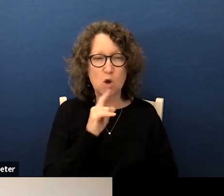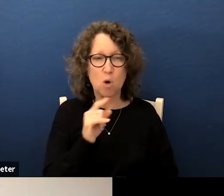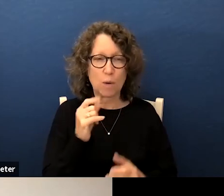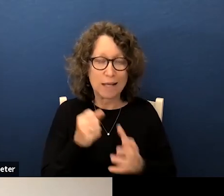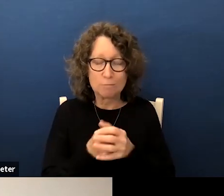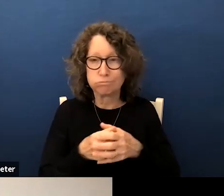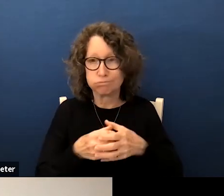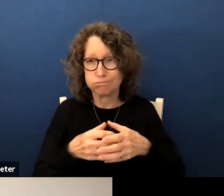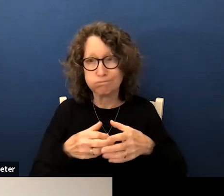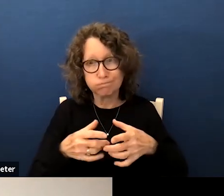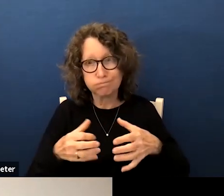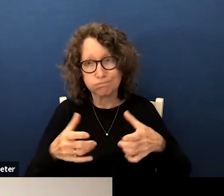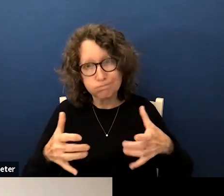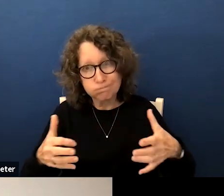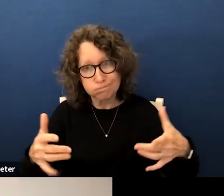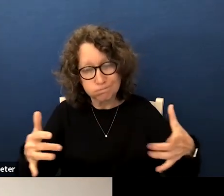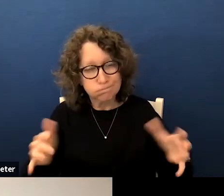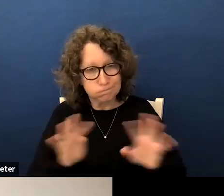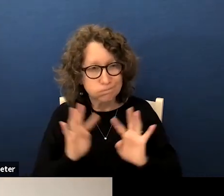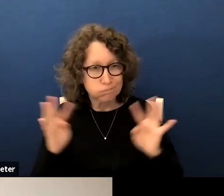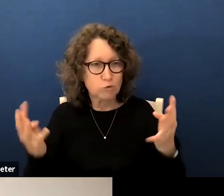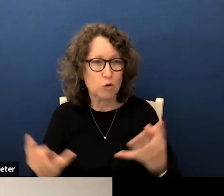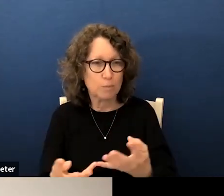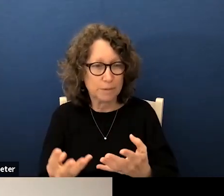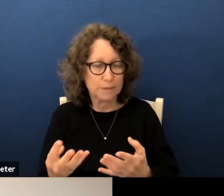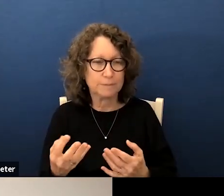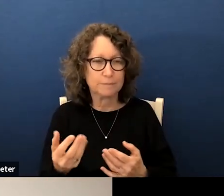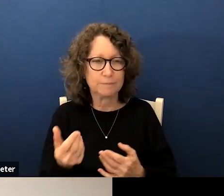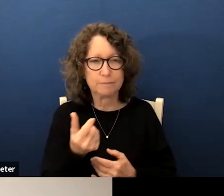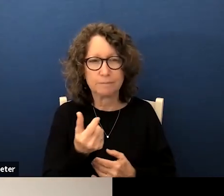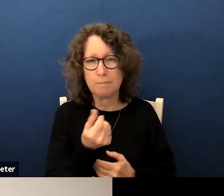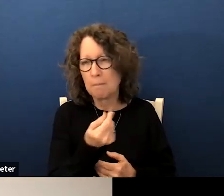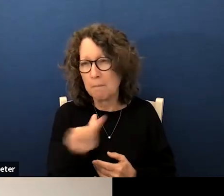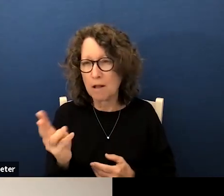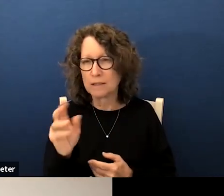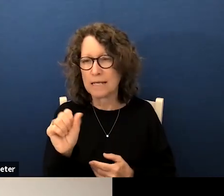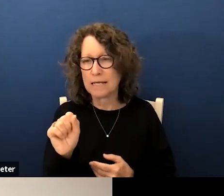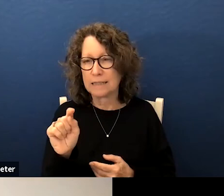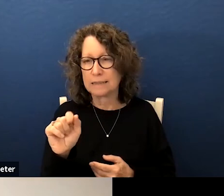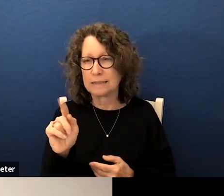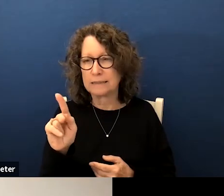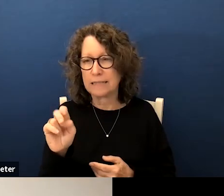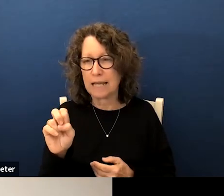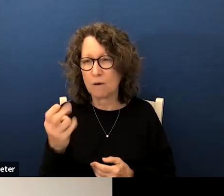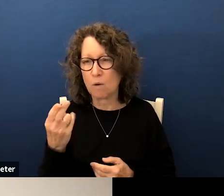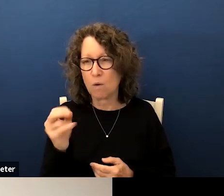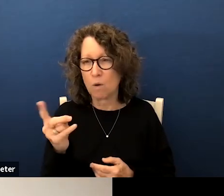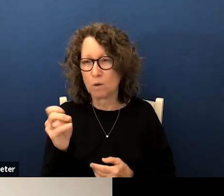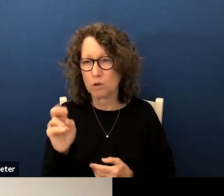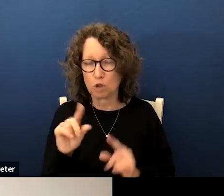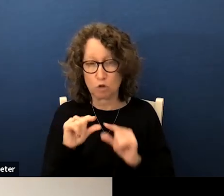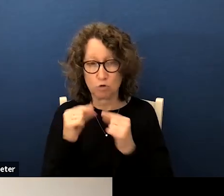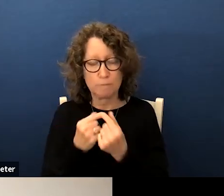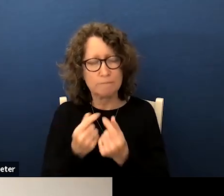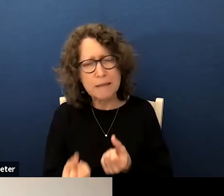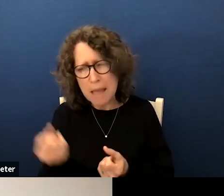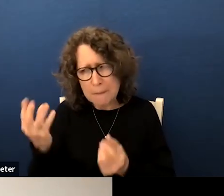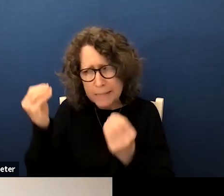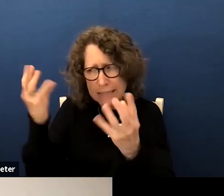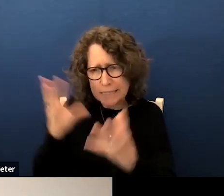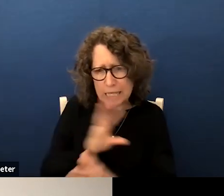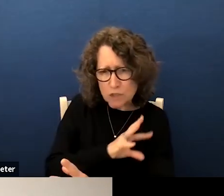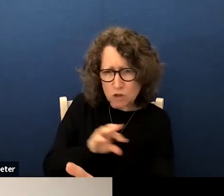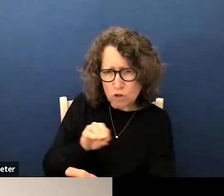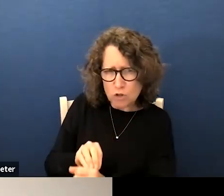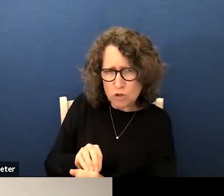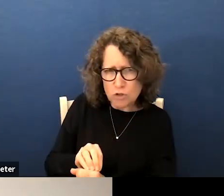growing ever evolving multi-stakeholder uh group do you know how many teachers are part of